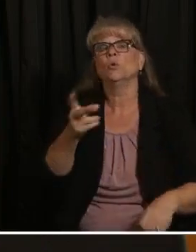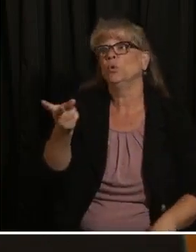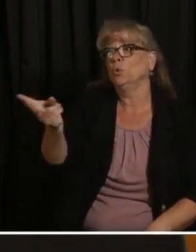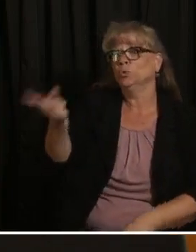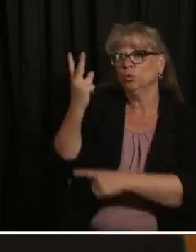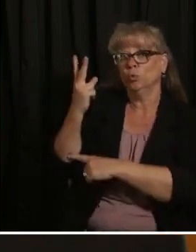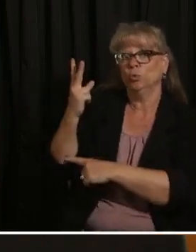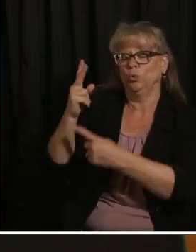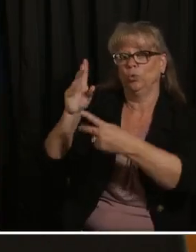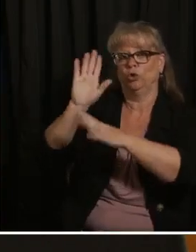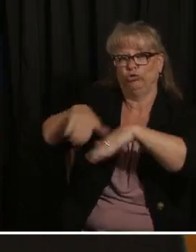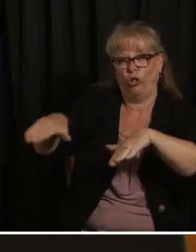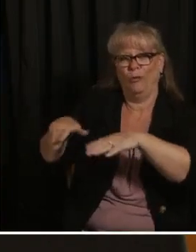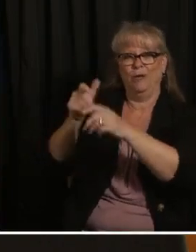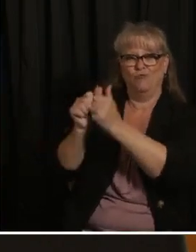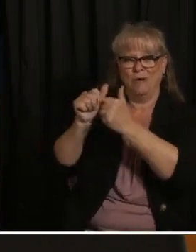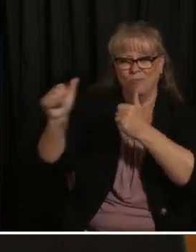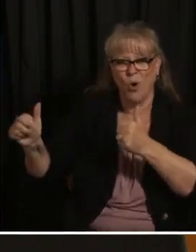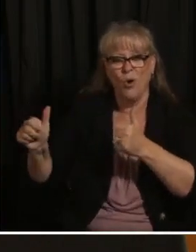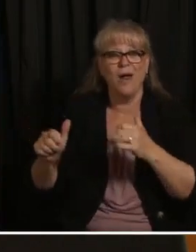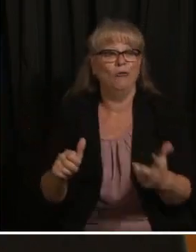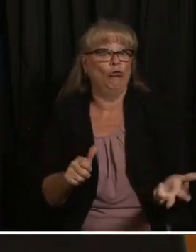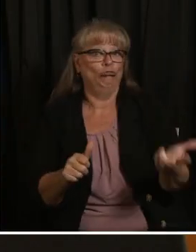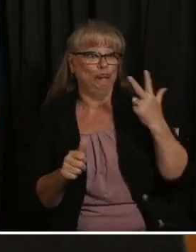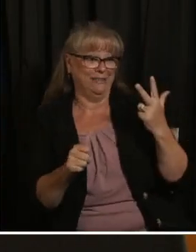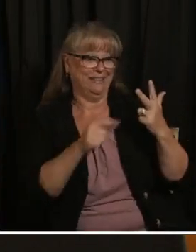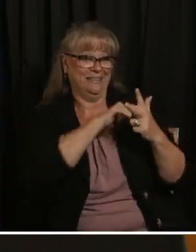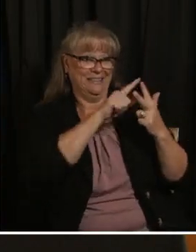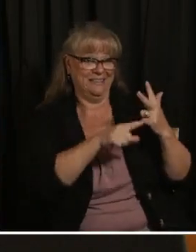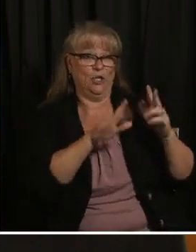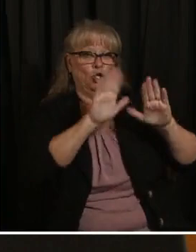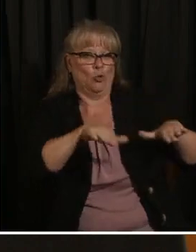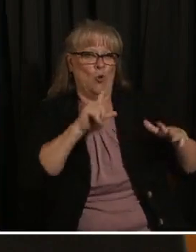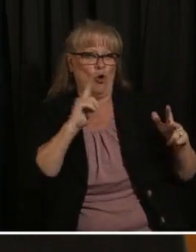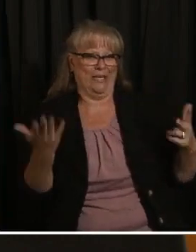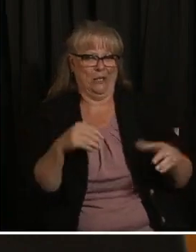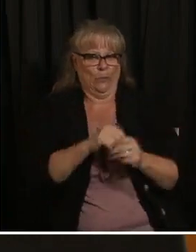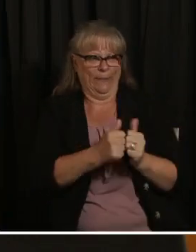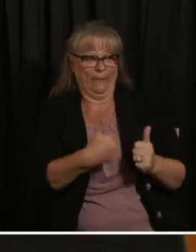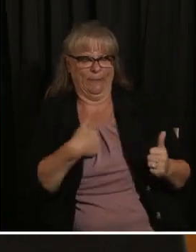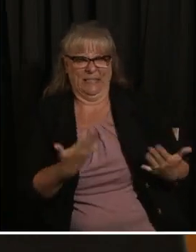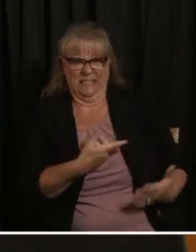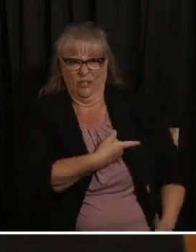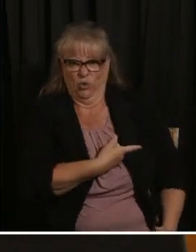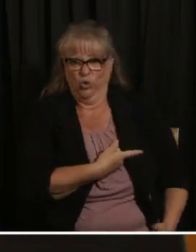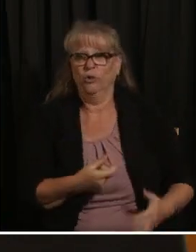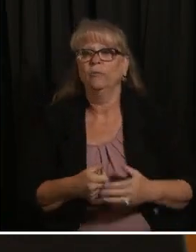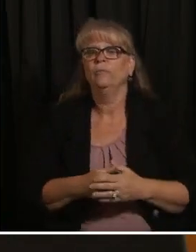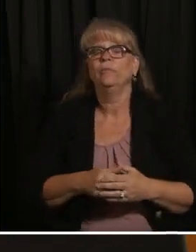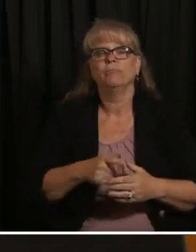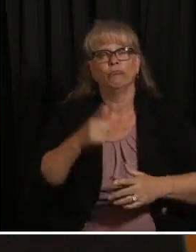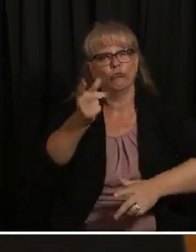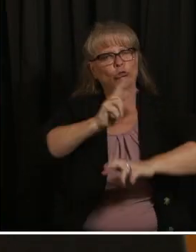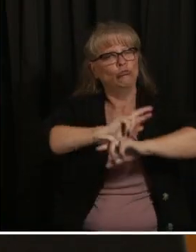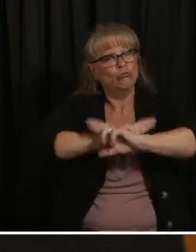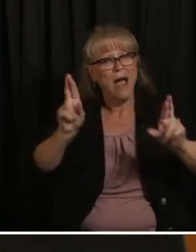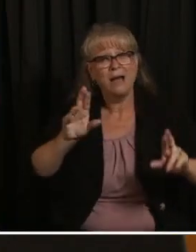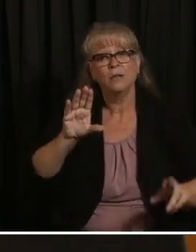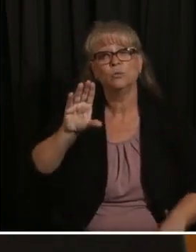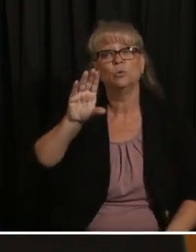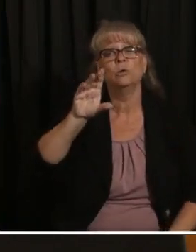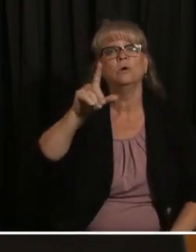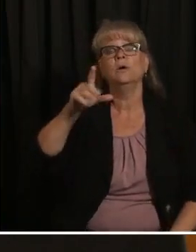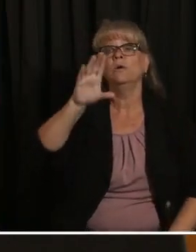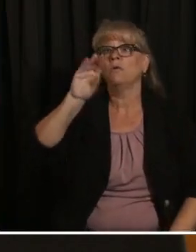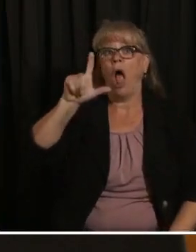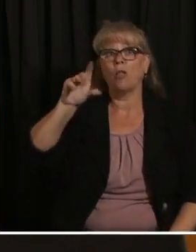are able to join us it's an exciting time in Colorado we're all ready for the Colorado comeback and whether it's catching a ball game at Coors or taking part in